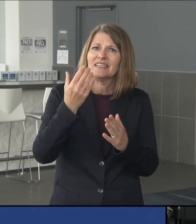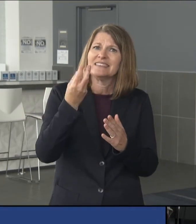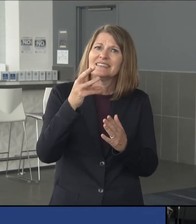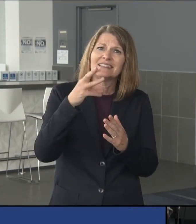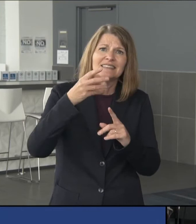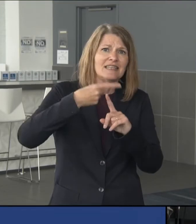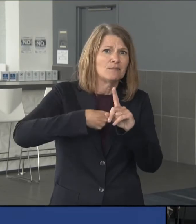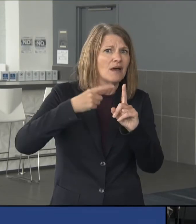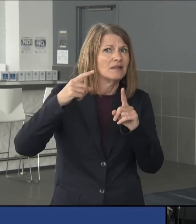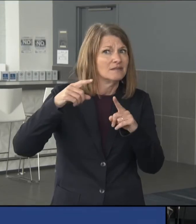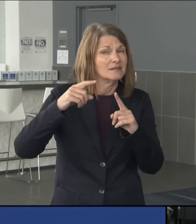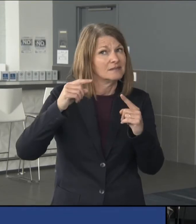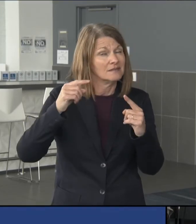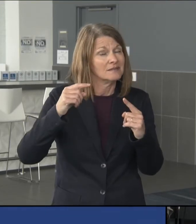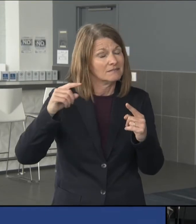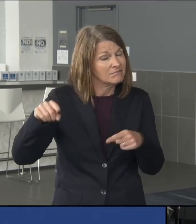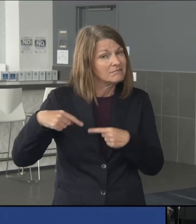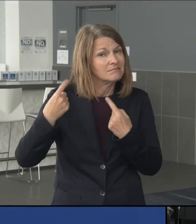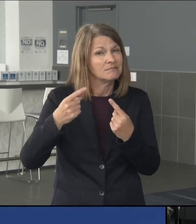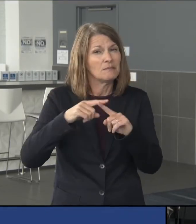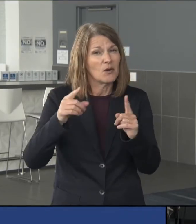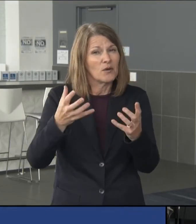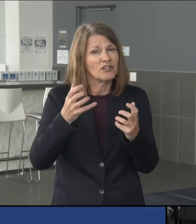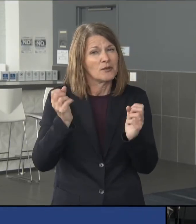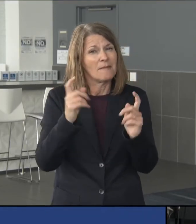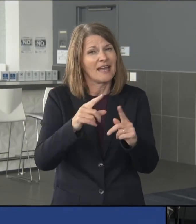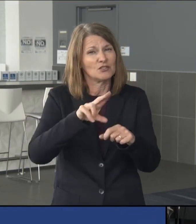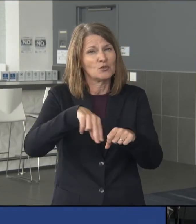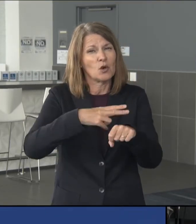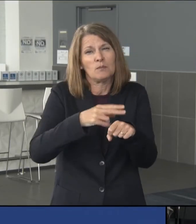But I think we want to get back to normal as quickly as we can.